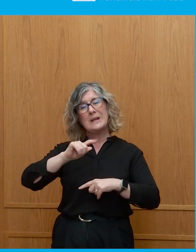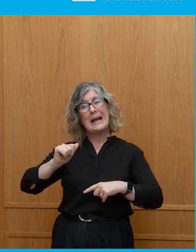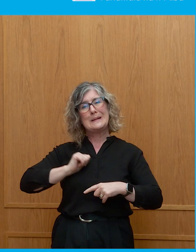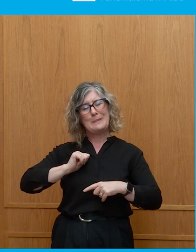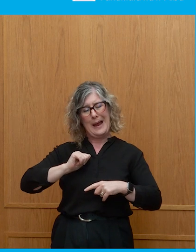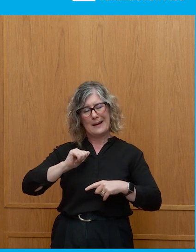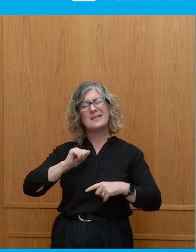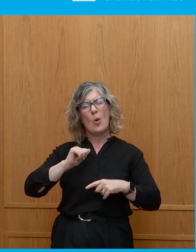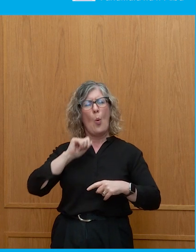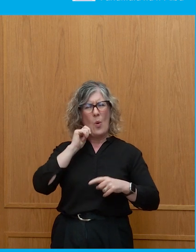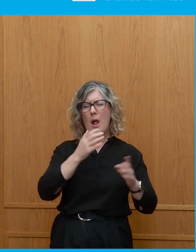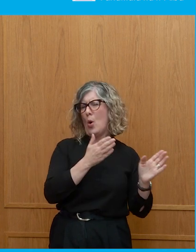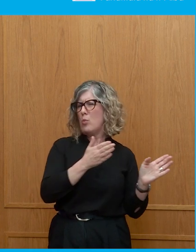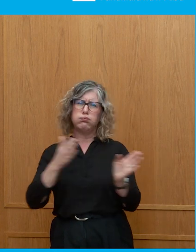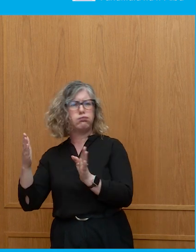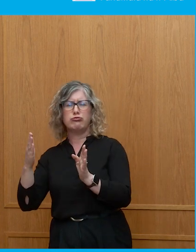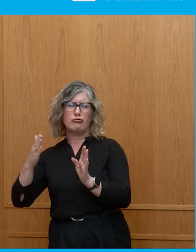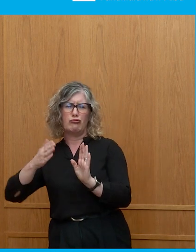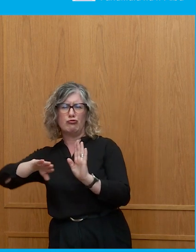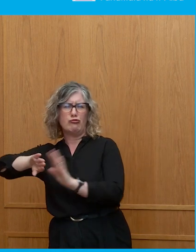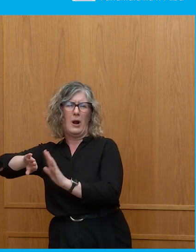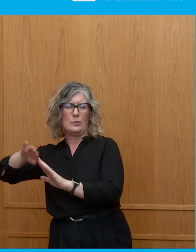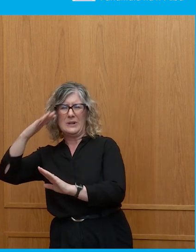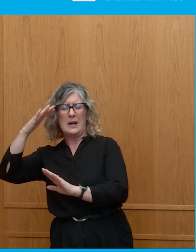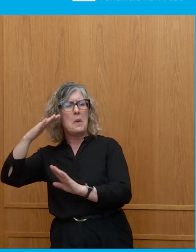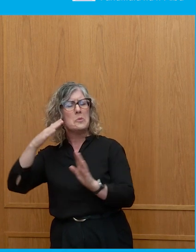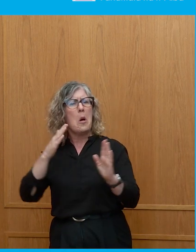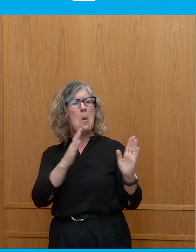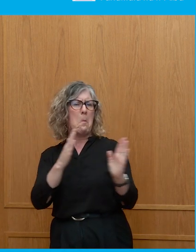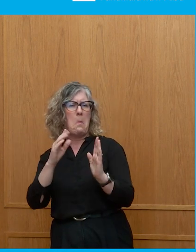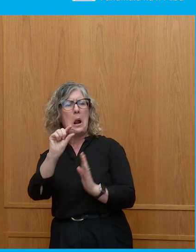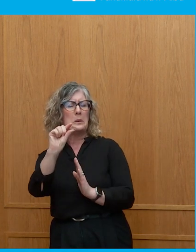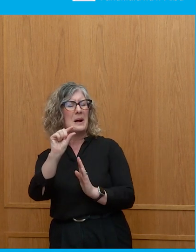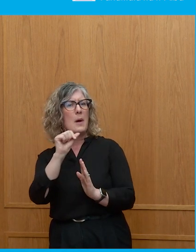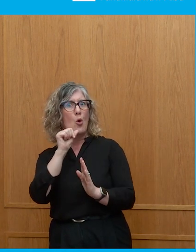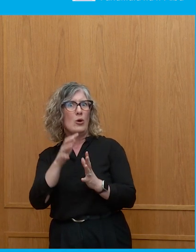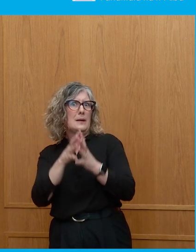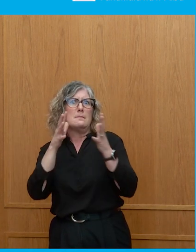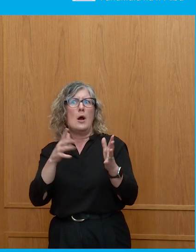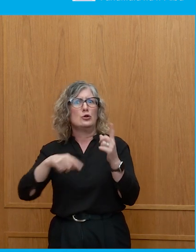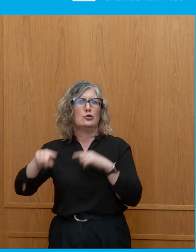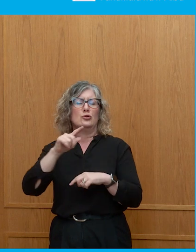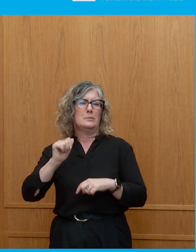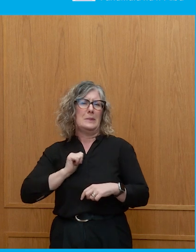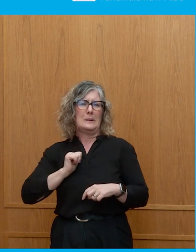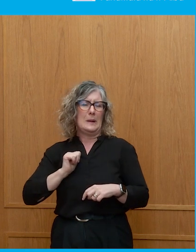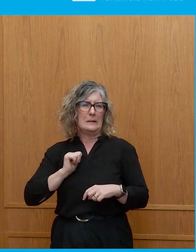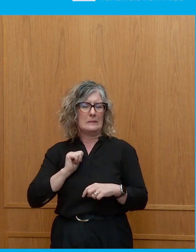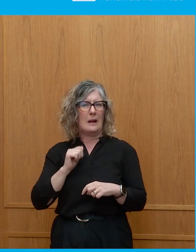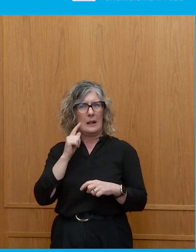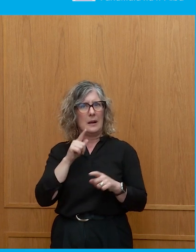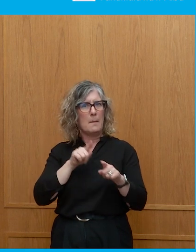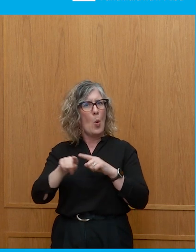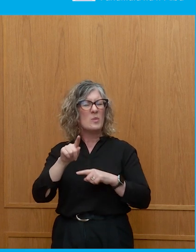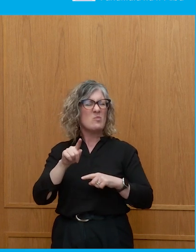than actually we got. We got some, but we didn't get it to the extent that I think a lot of people were anticipating.